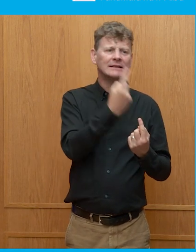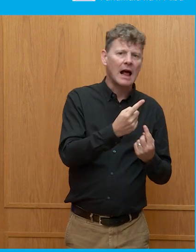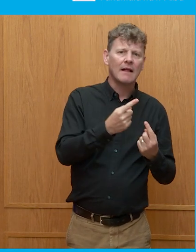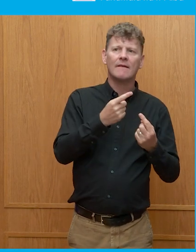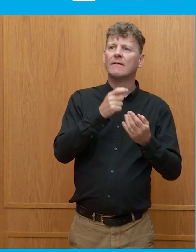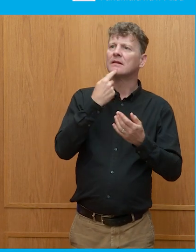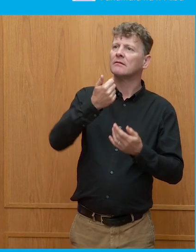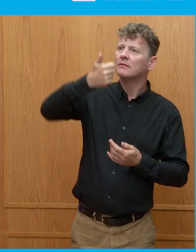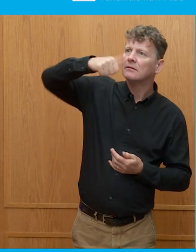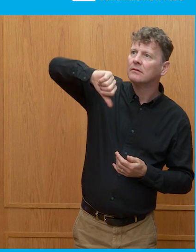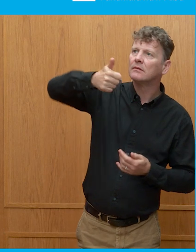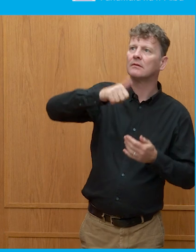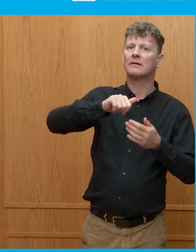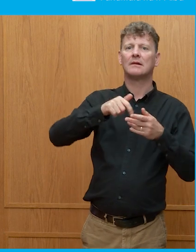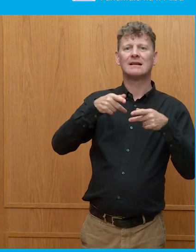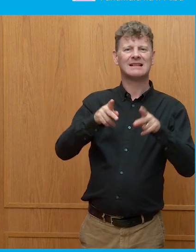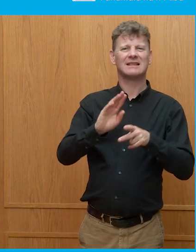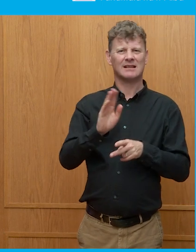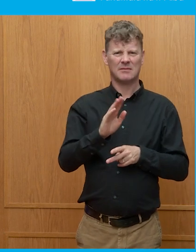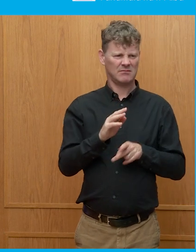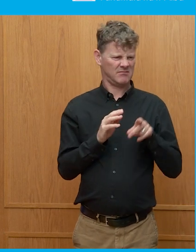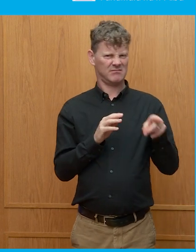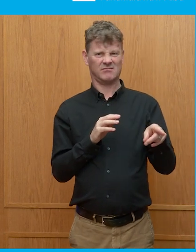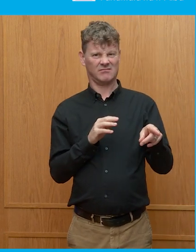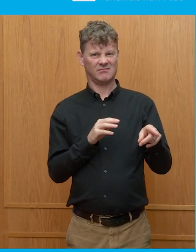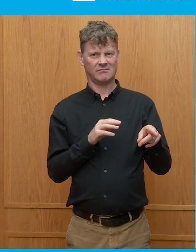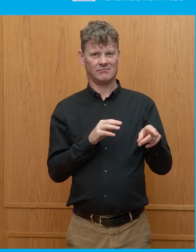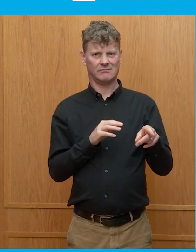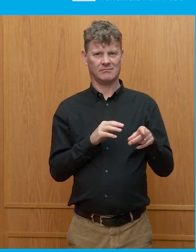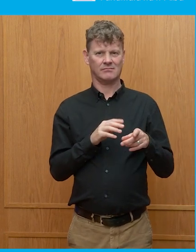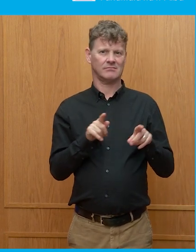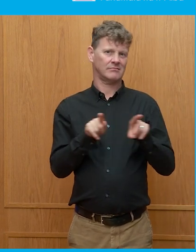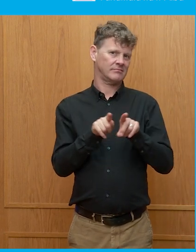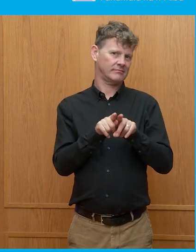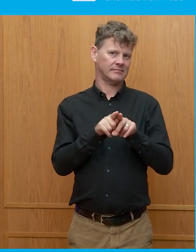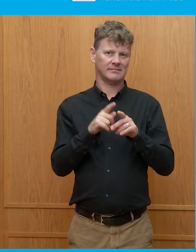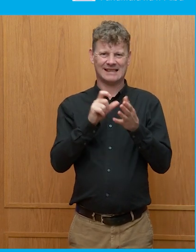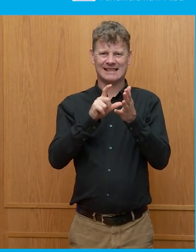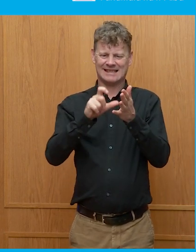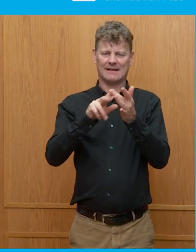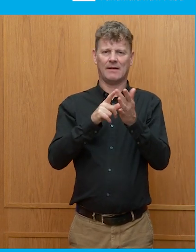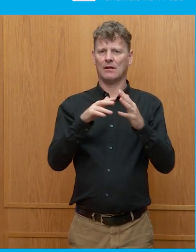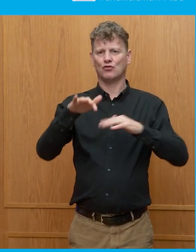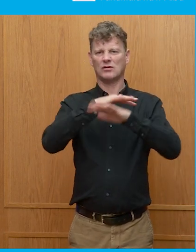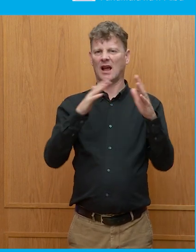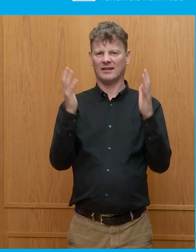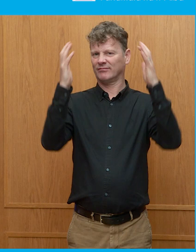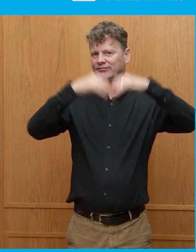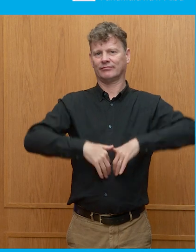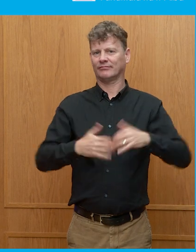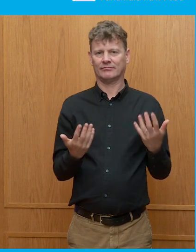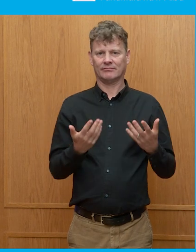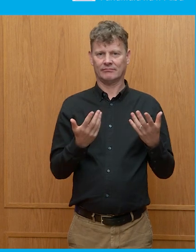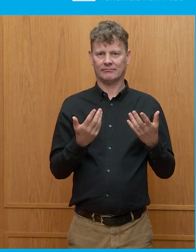you would expect to be a part of a vibrant democracy. So the collapse of civil society and the lack of an